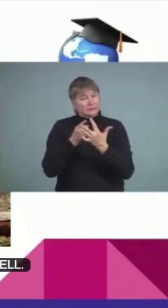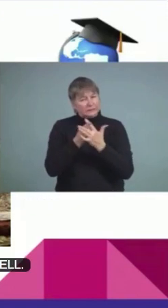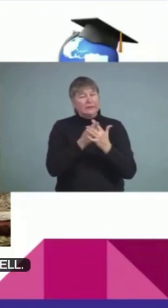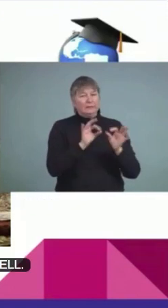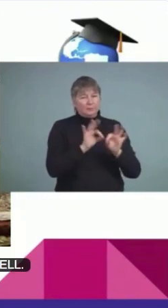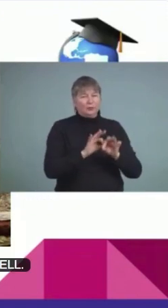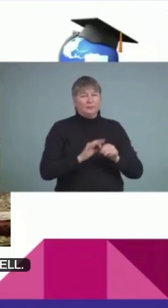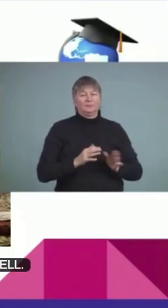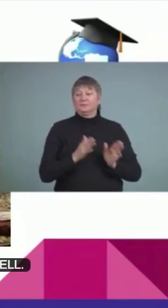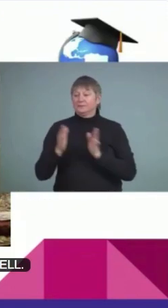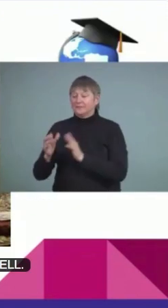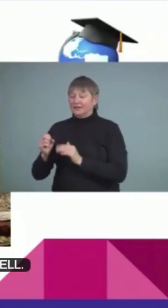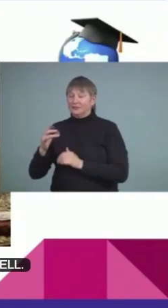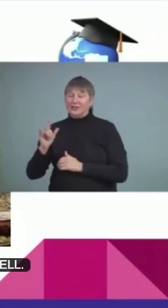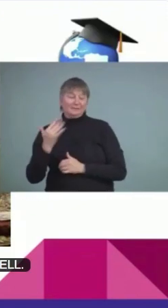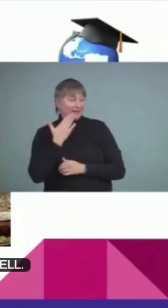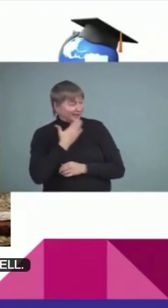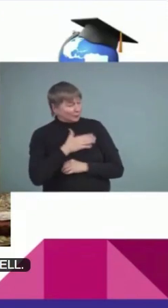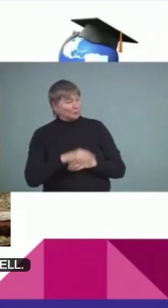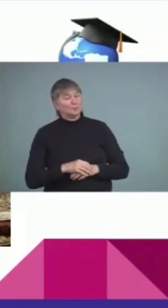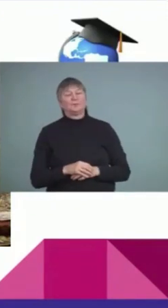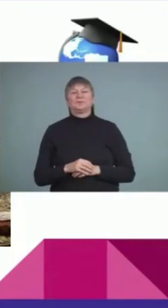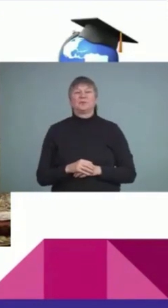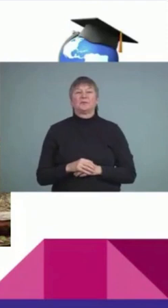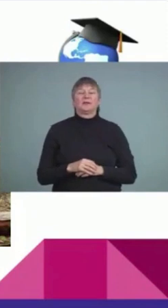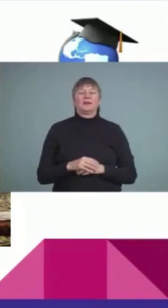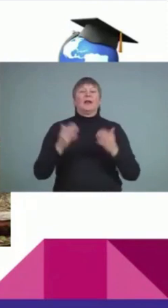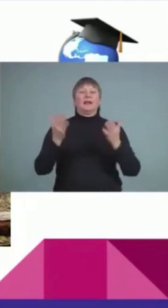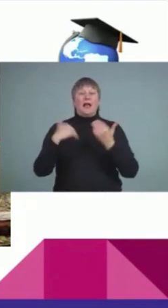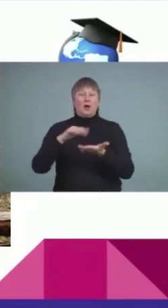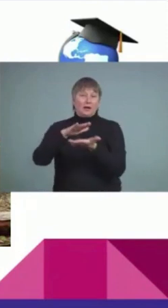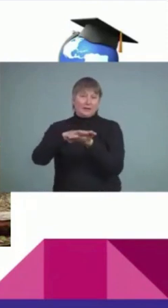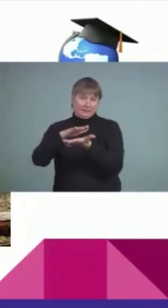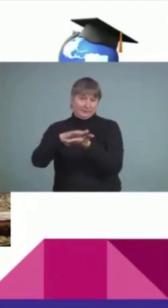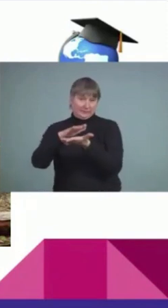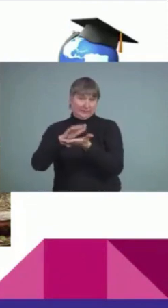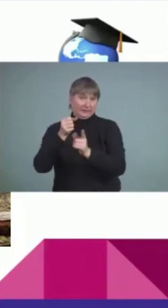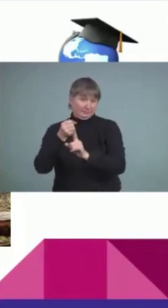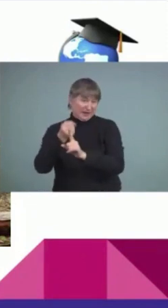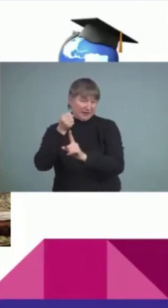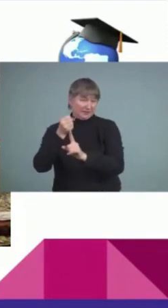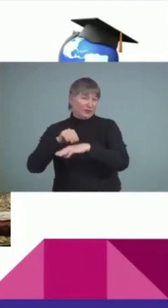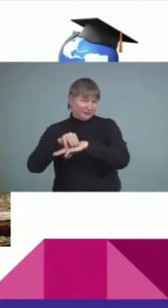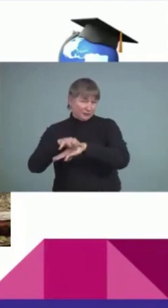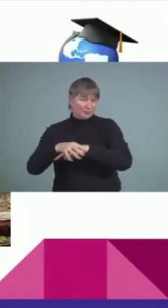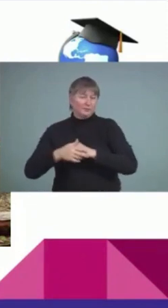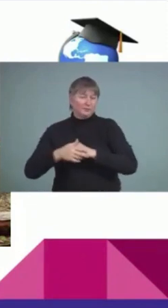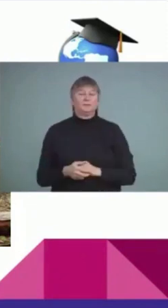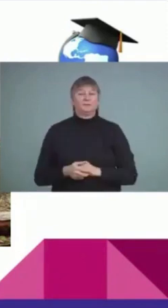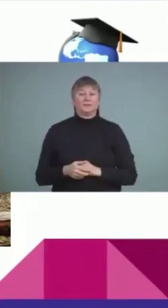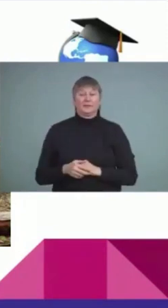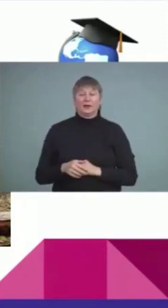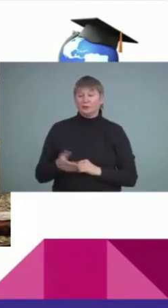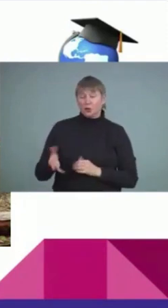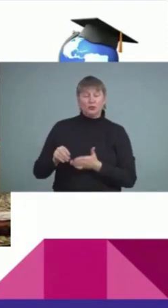Thank you. So, thinking about the impacts regarding academics, a lot of these children are adapting to a